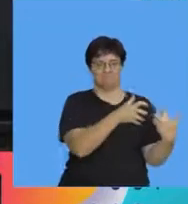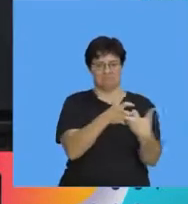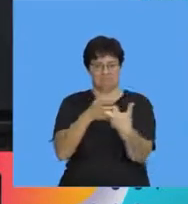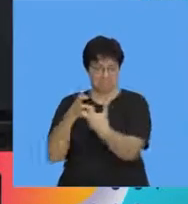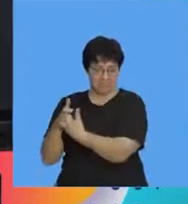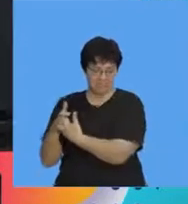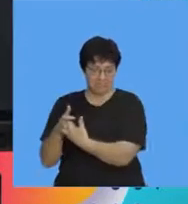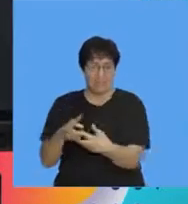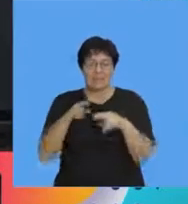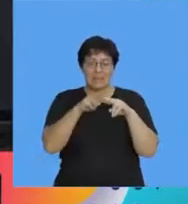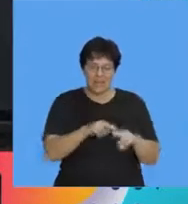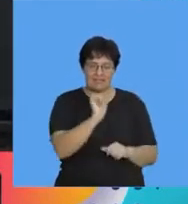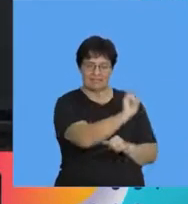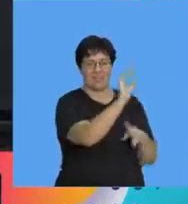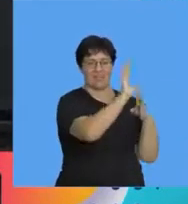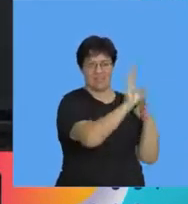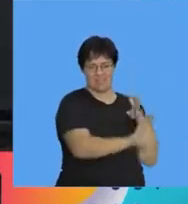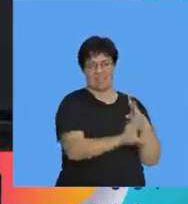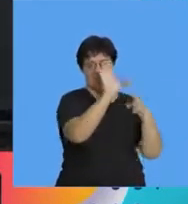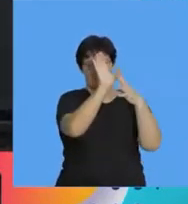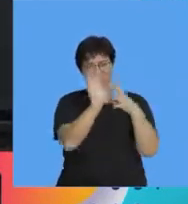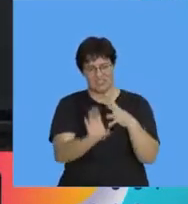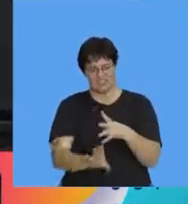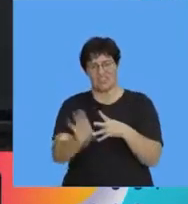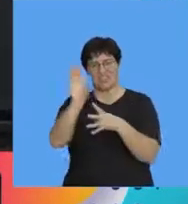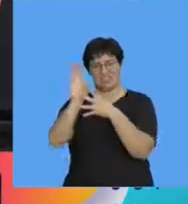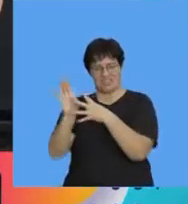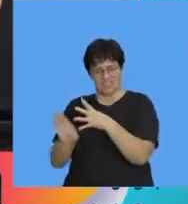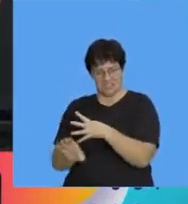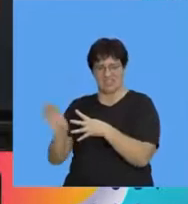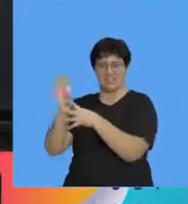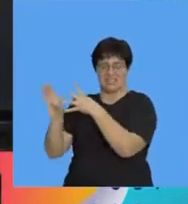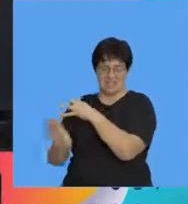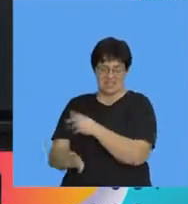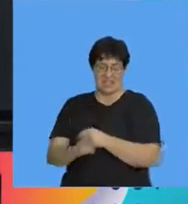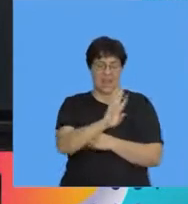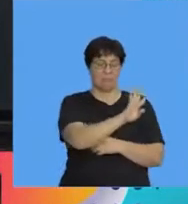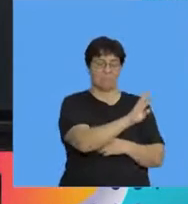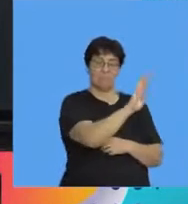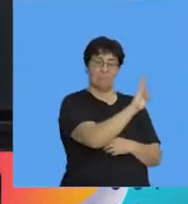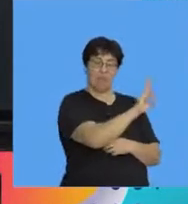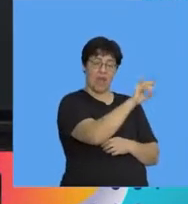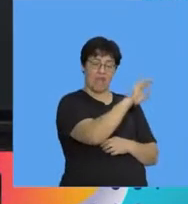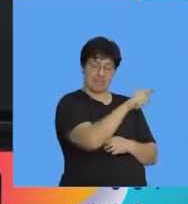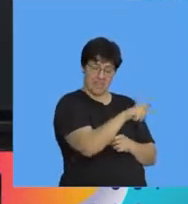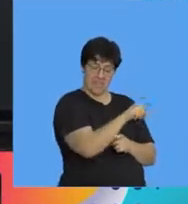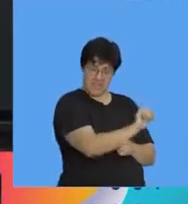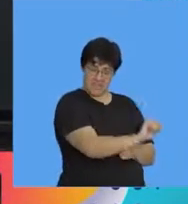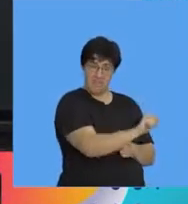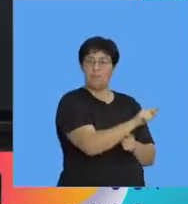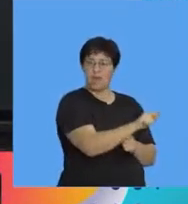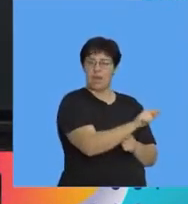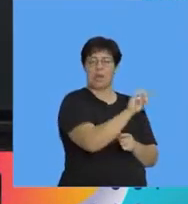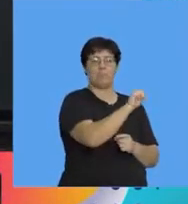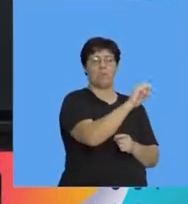dependent on their different criteria so we looked at a group called bryophyta which we looked at moss and they were very small